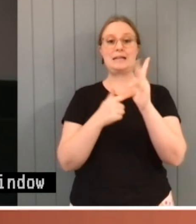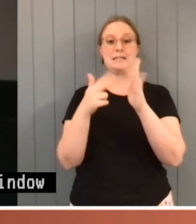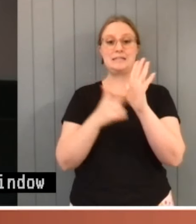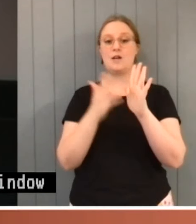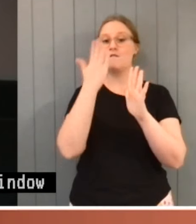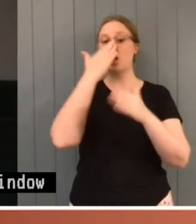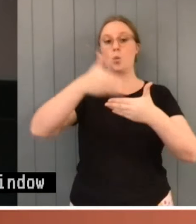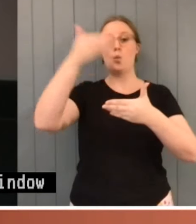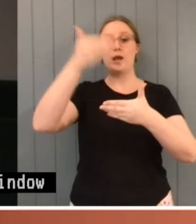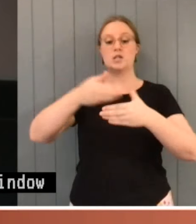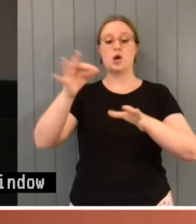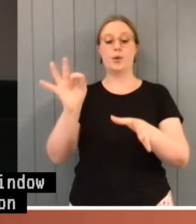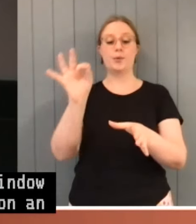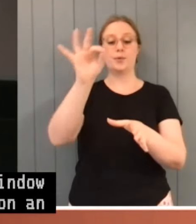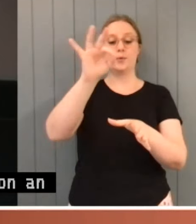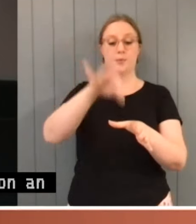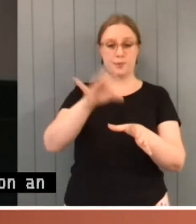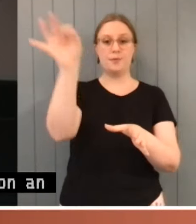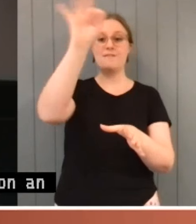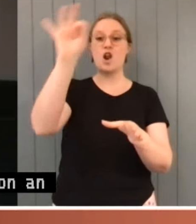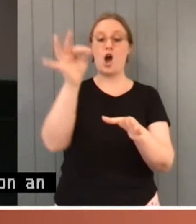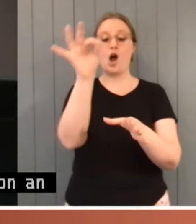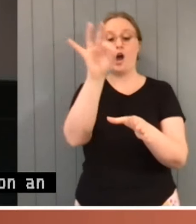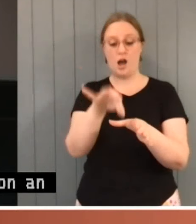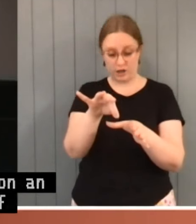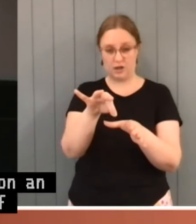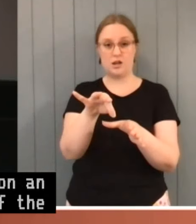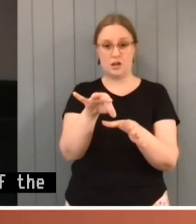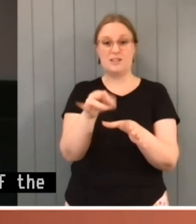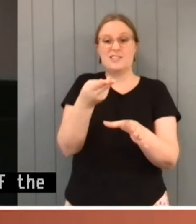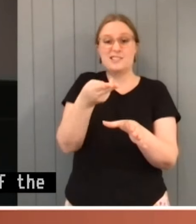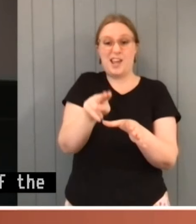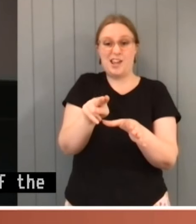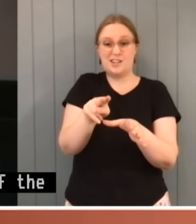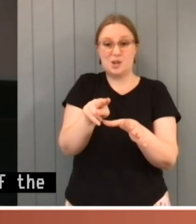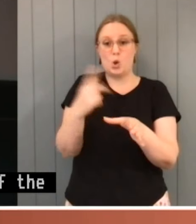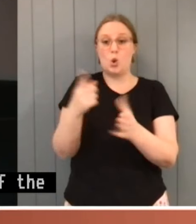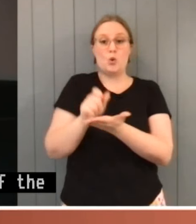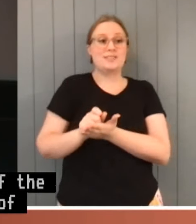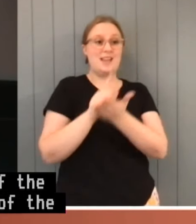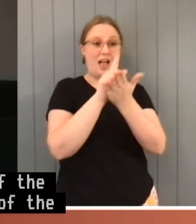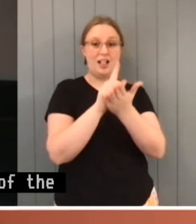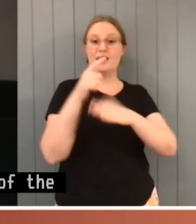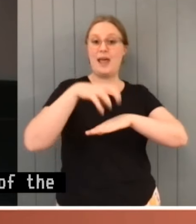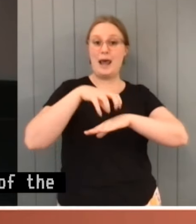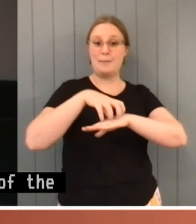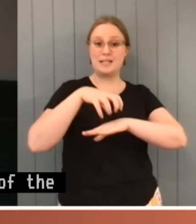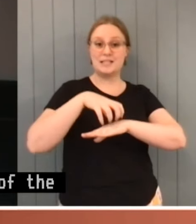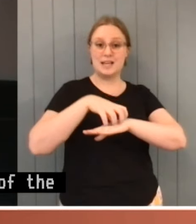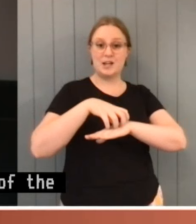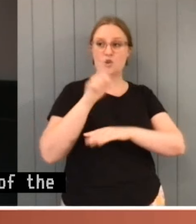icing of the lamington. And the seller of the lamington was charged under the Public Health Act of 1962